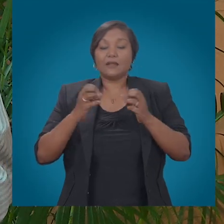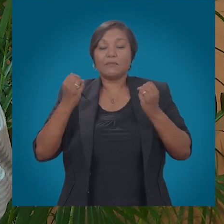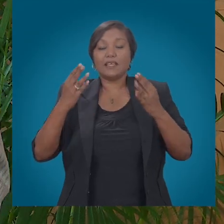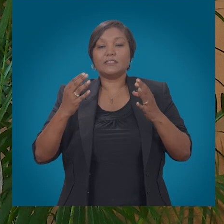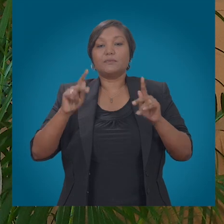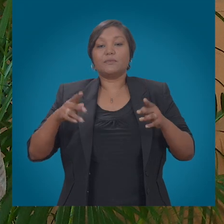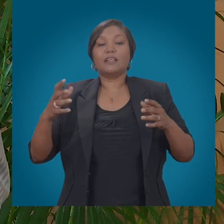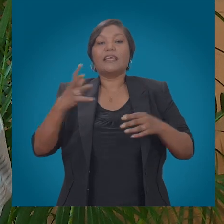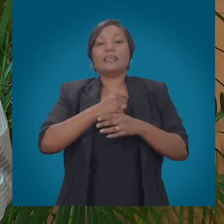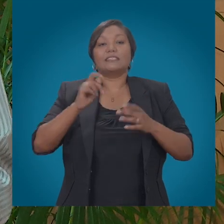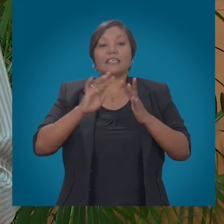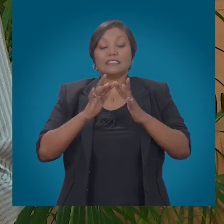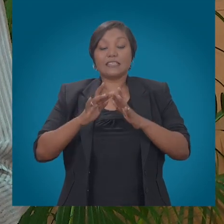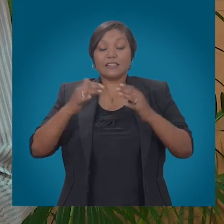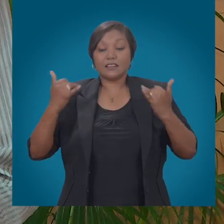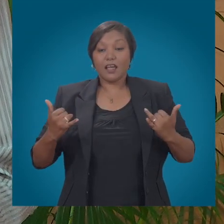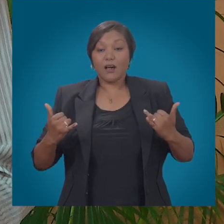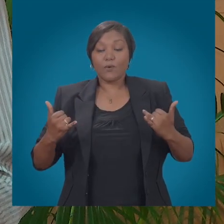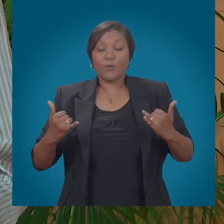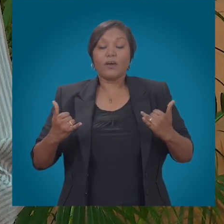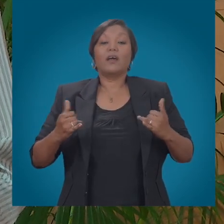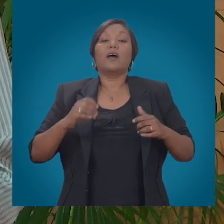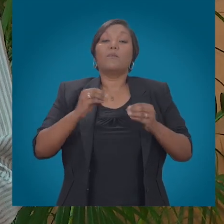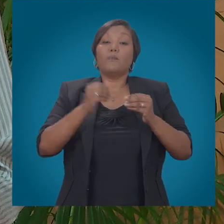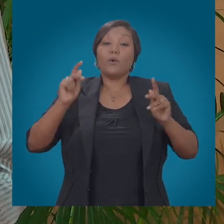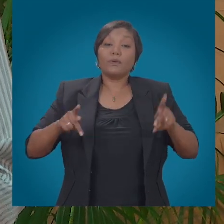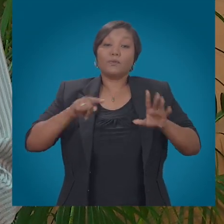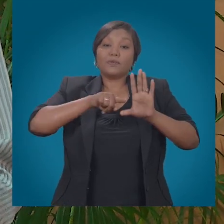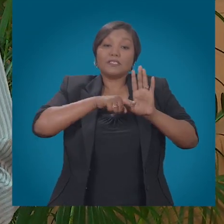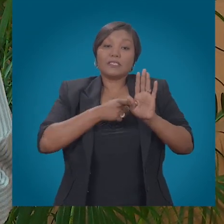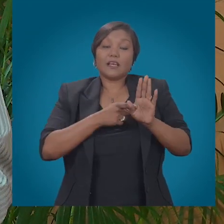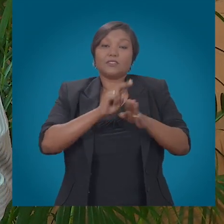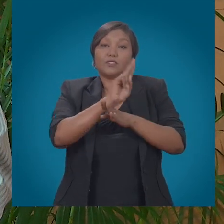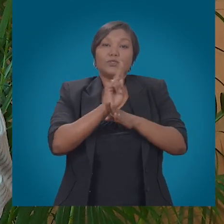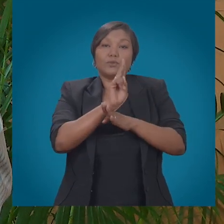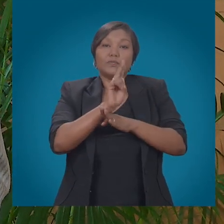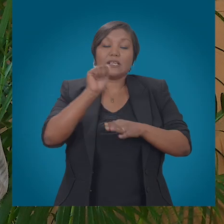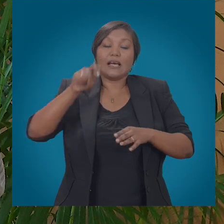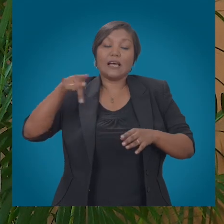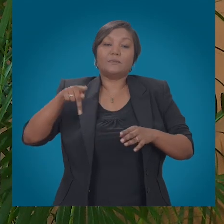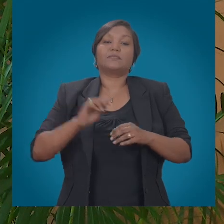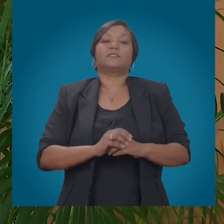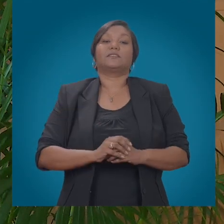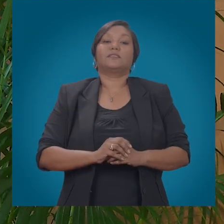further expedite the delinking of the delivery of services from the underlying network.